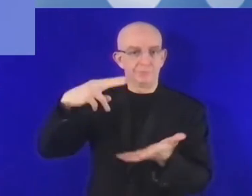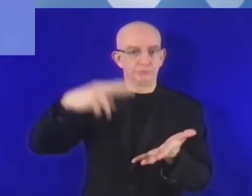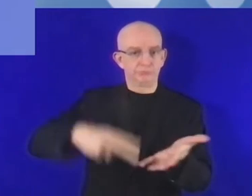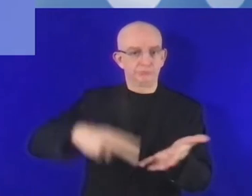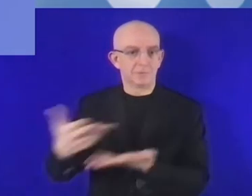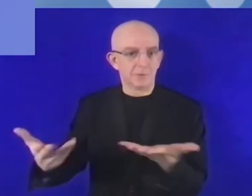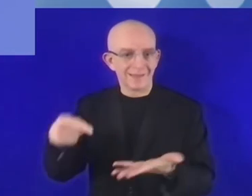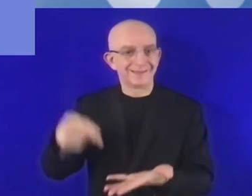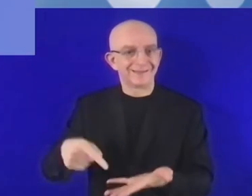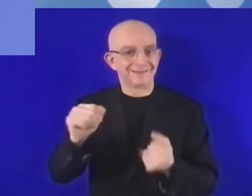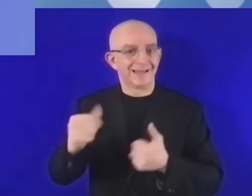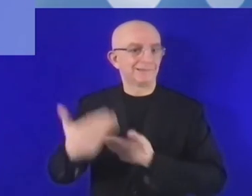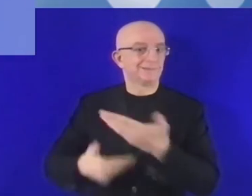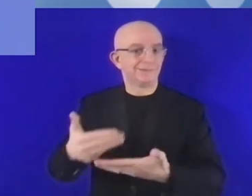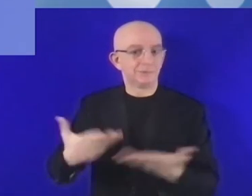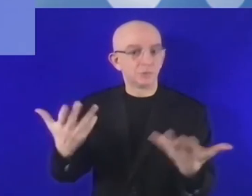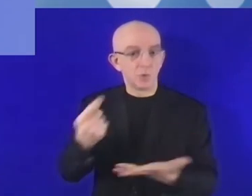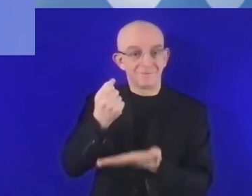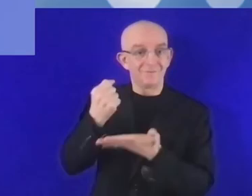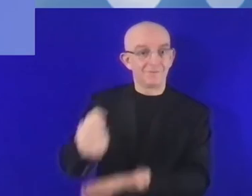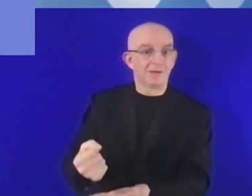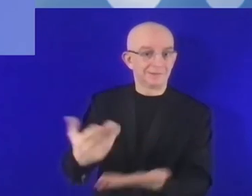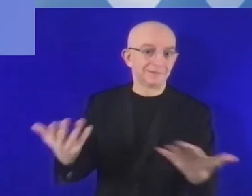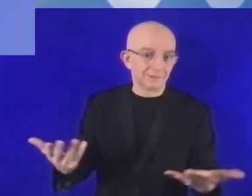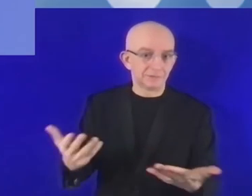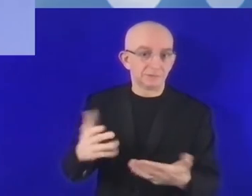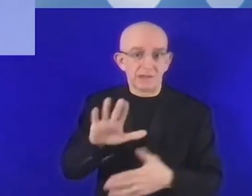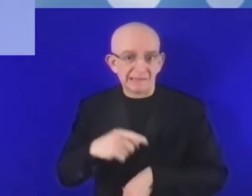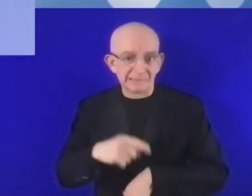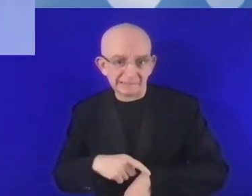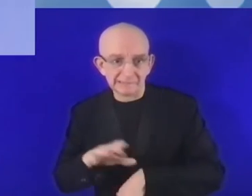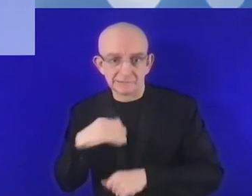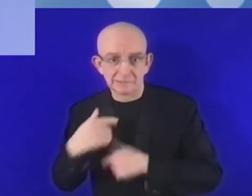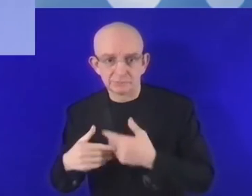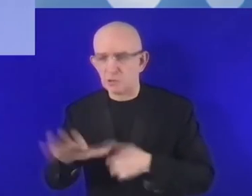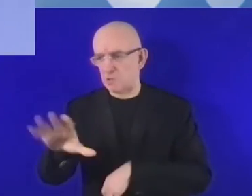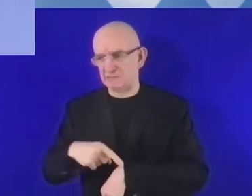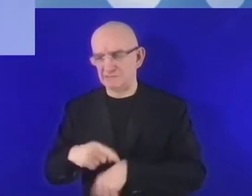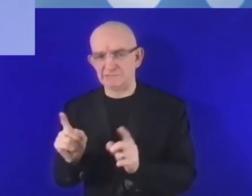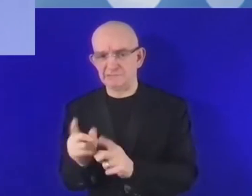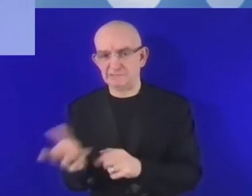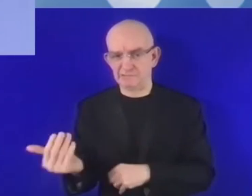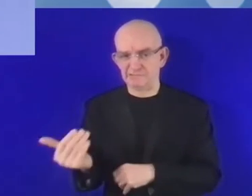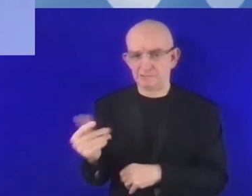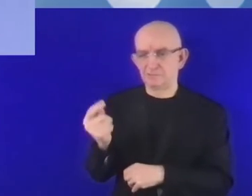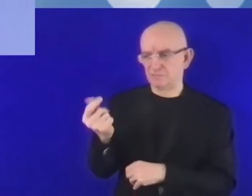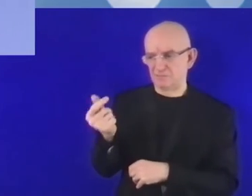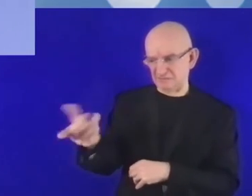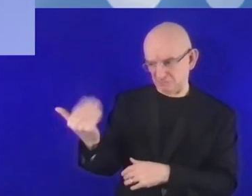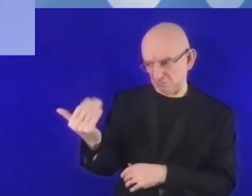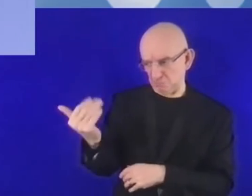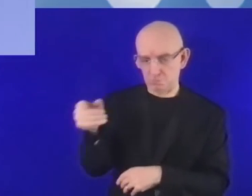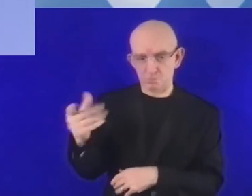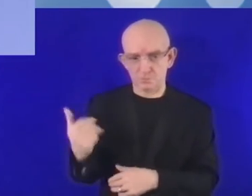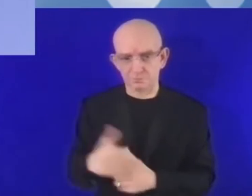for 30 seconds, if you could just comment the funding. Okay. For funding, as far as I'm coming from the developing